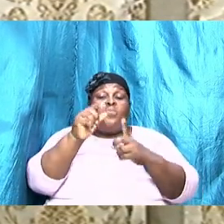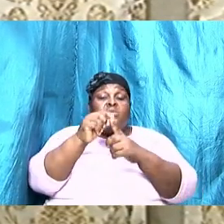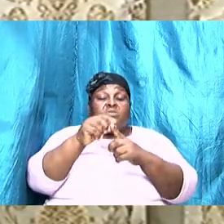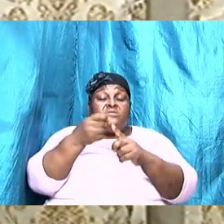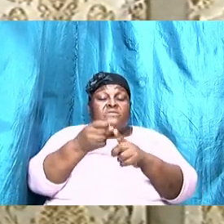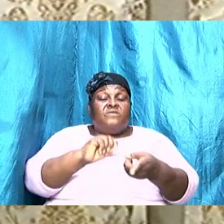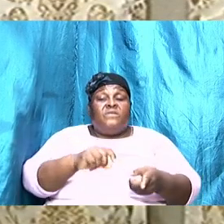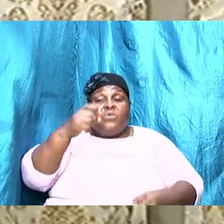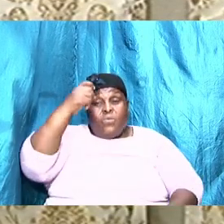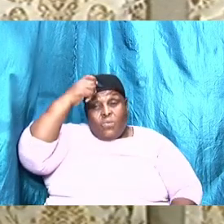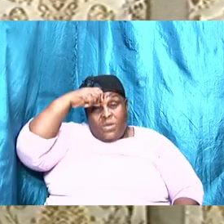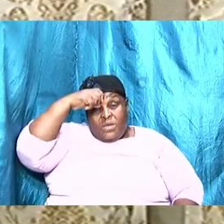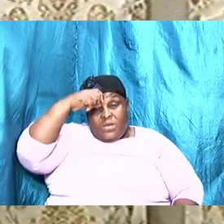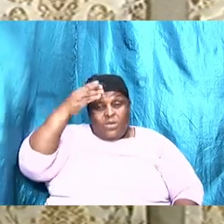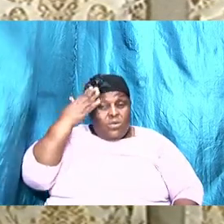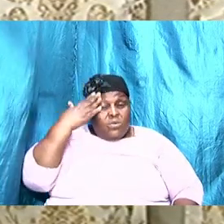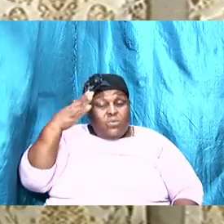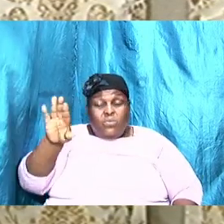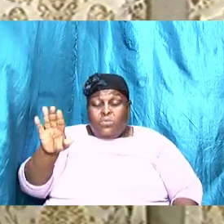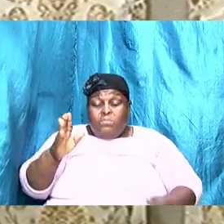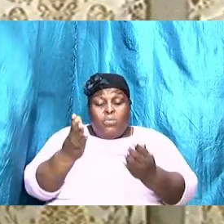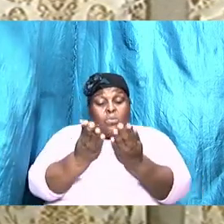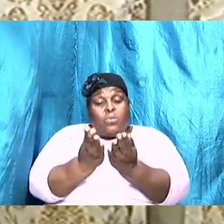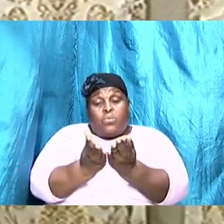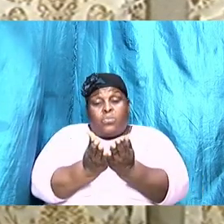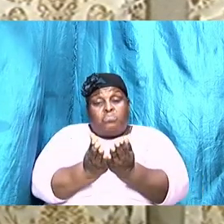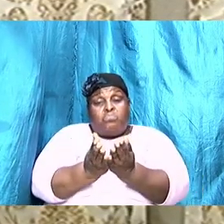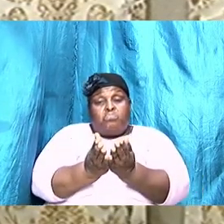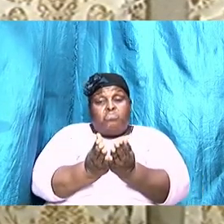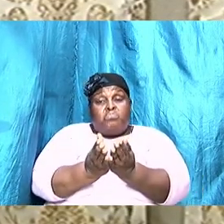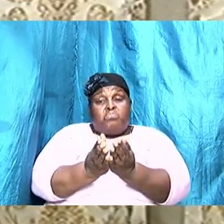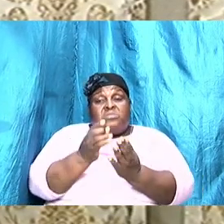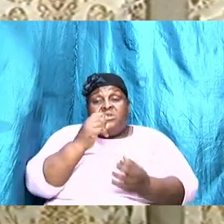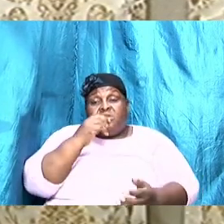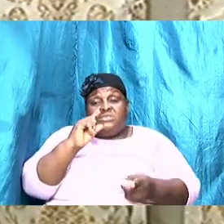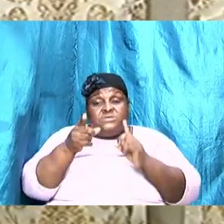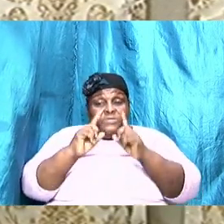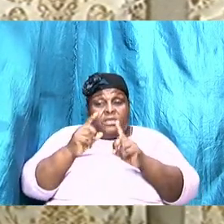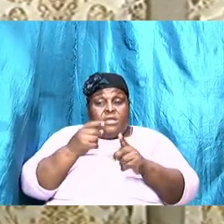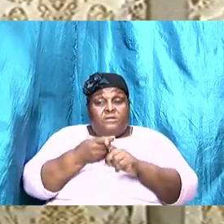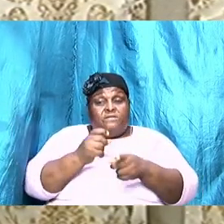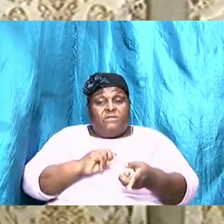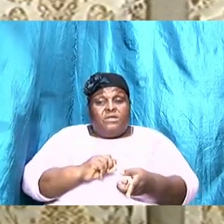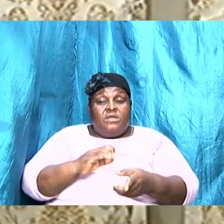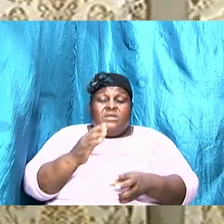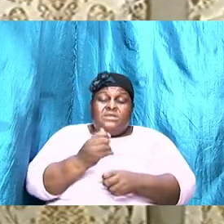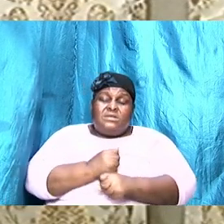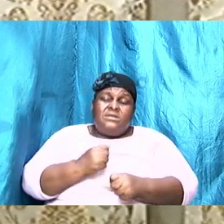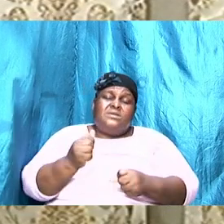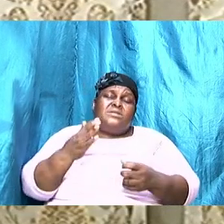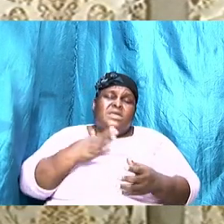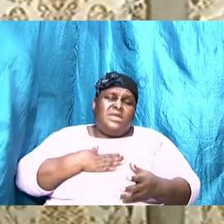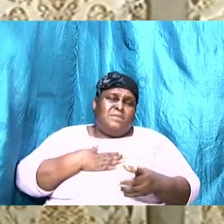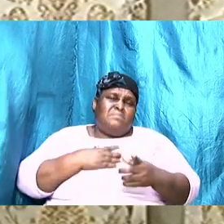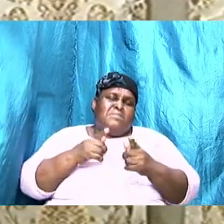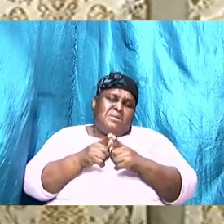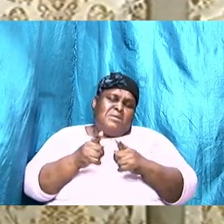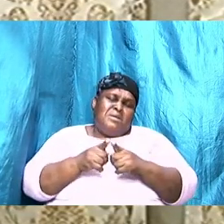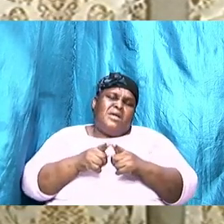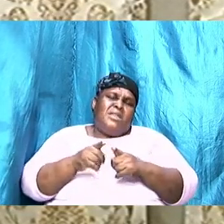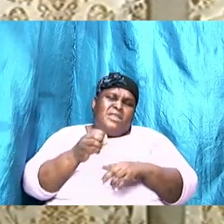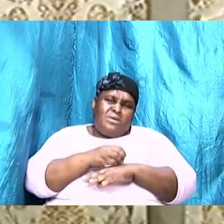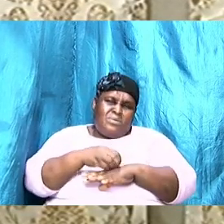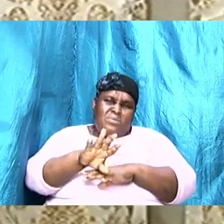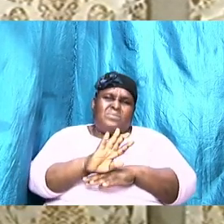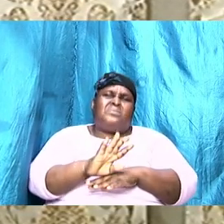I don't know which book it is that they are quoting from but take my little advice and take the